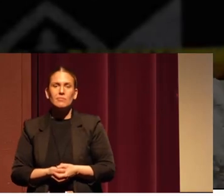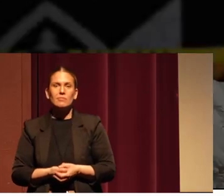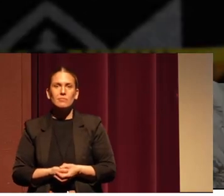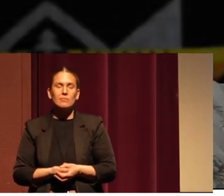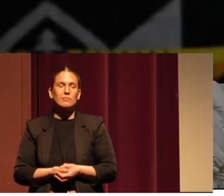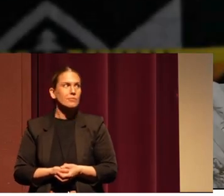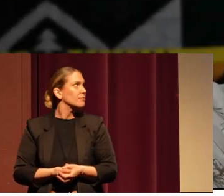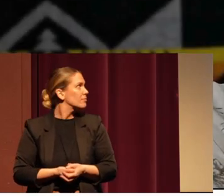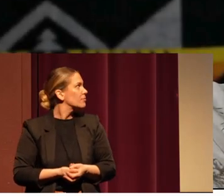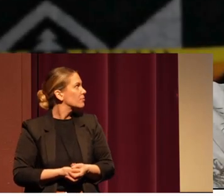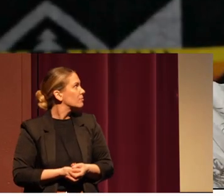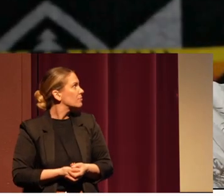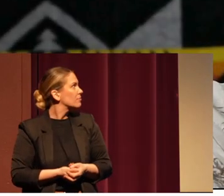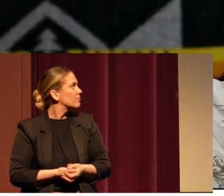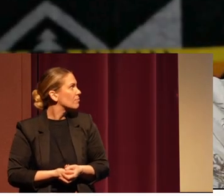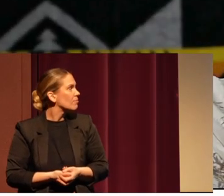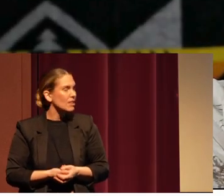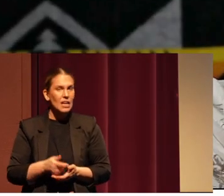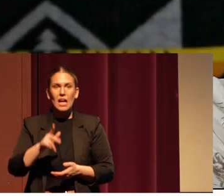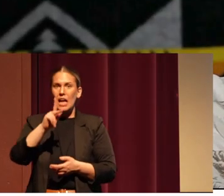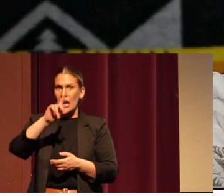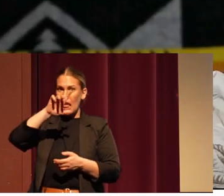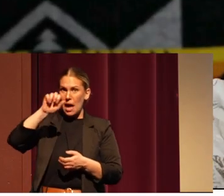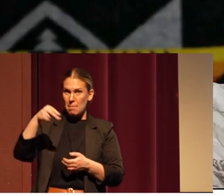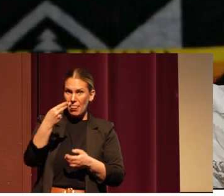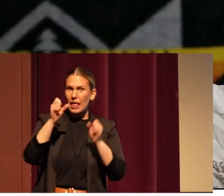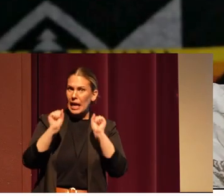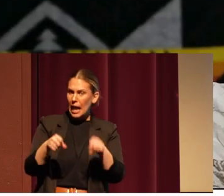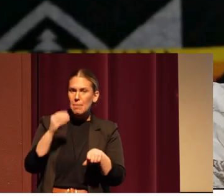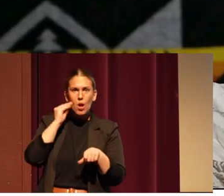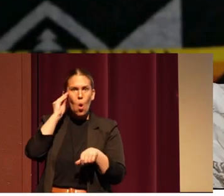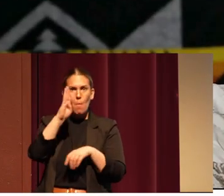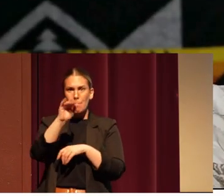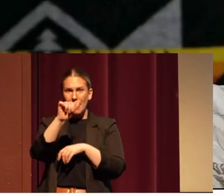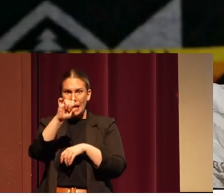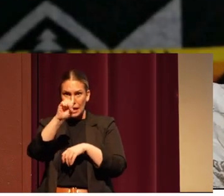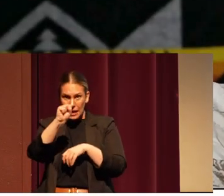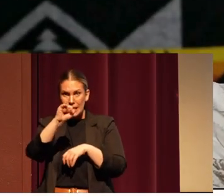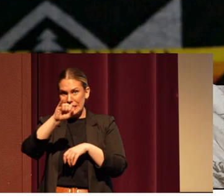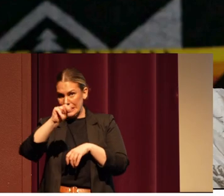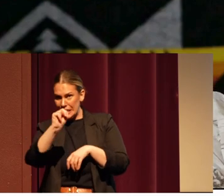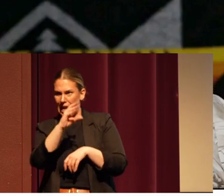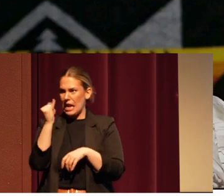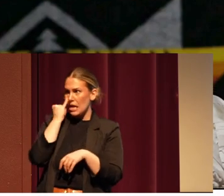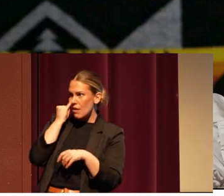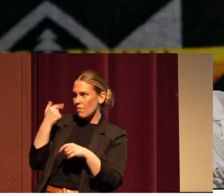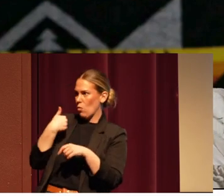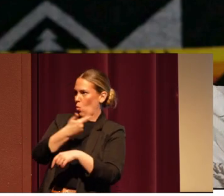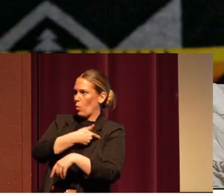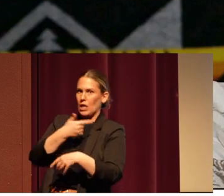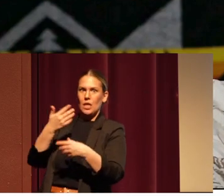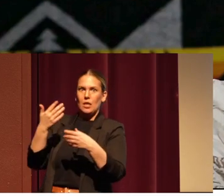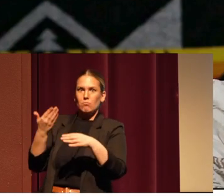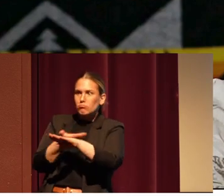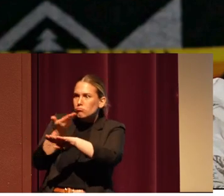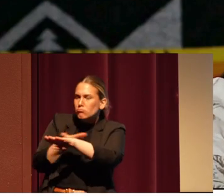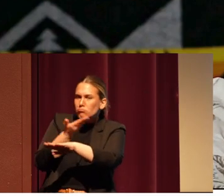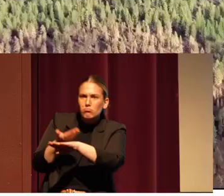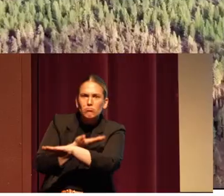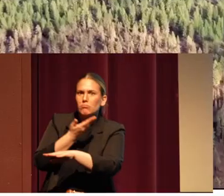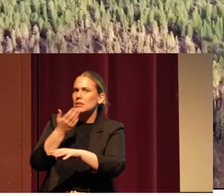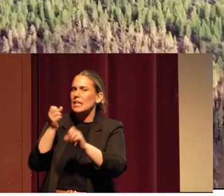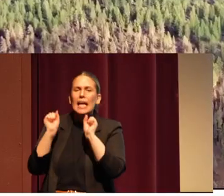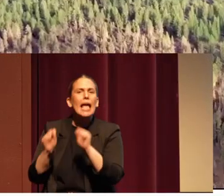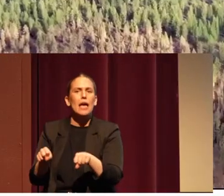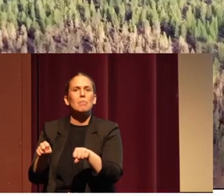Clements Basin can be a home base. And if we rebuild it the way it should be, fresh water, fresh